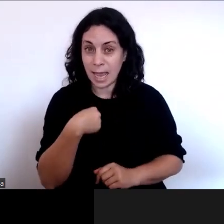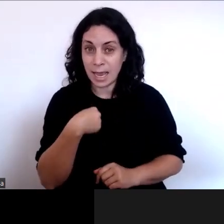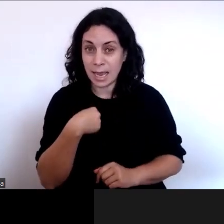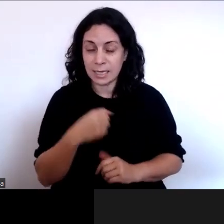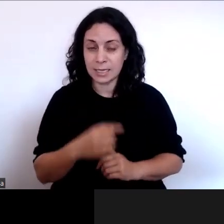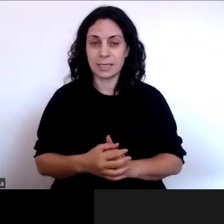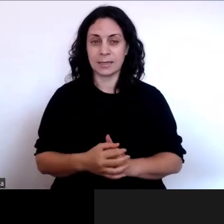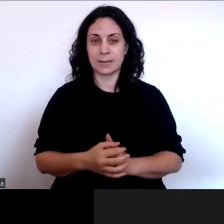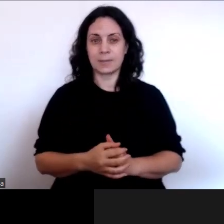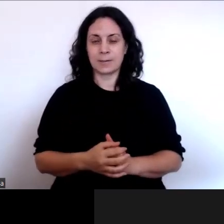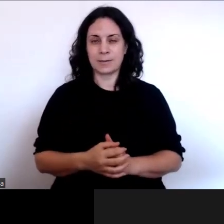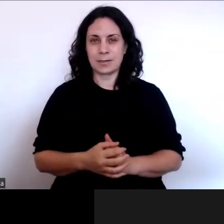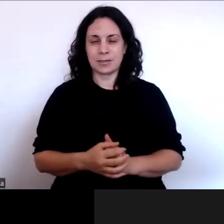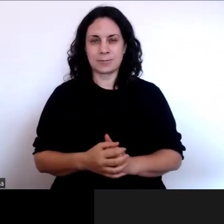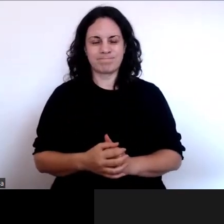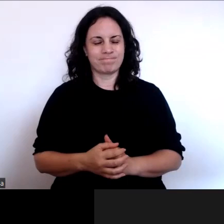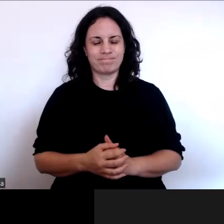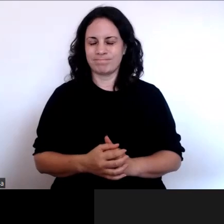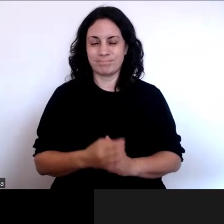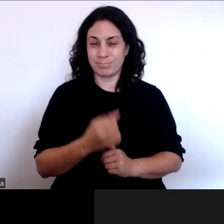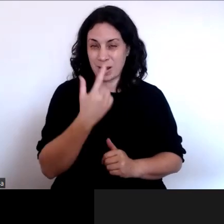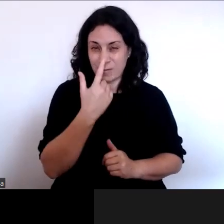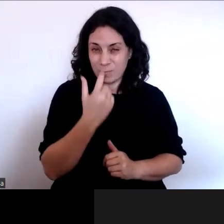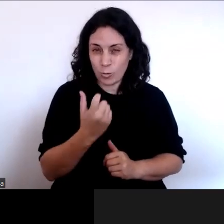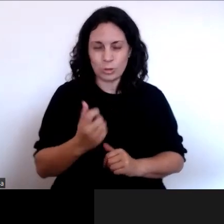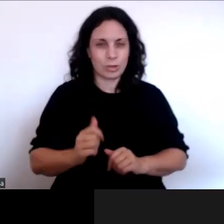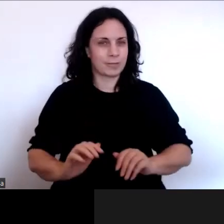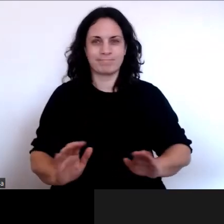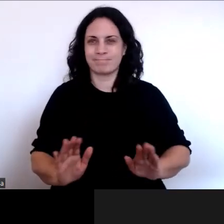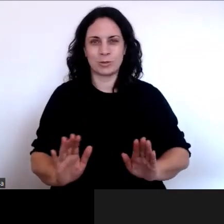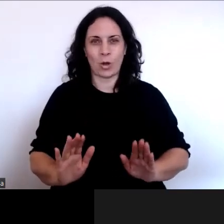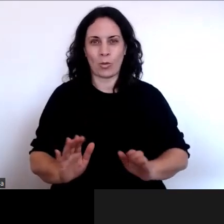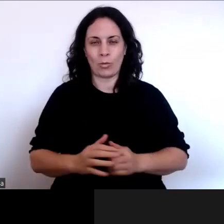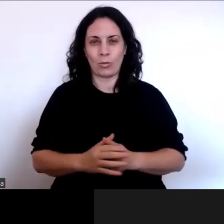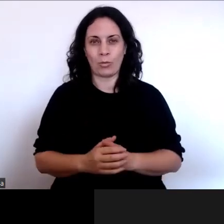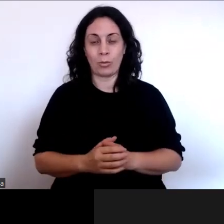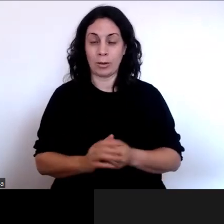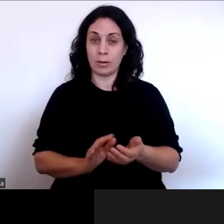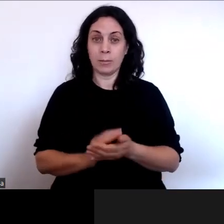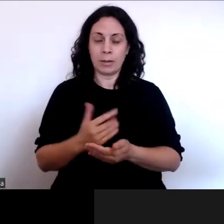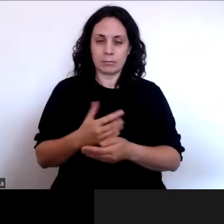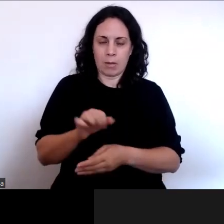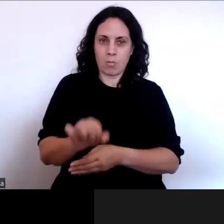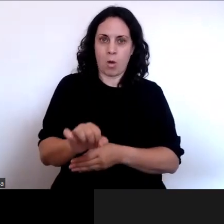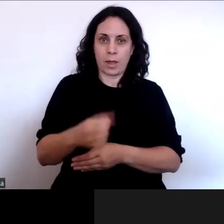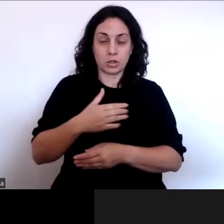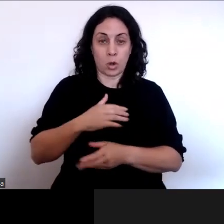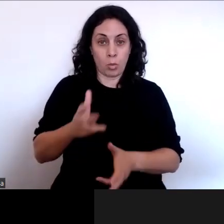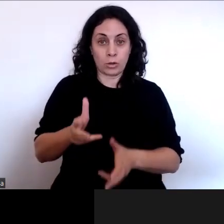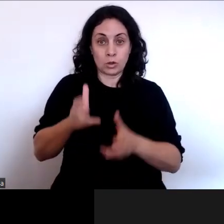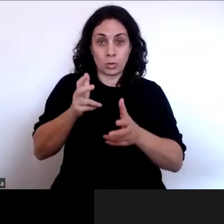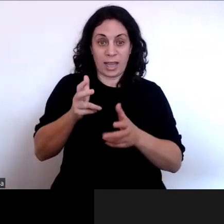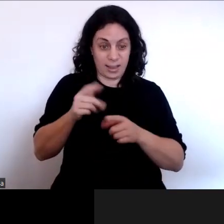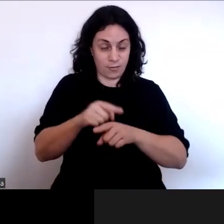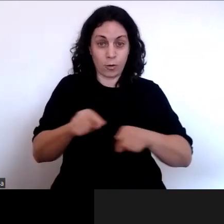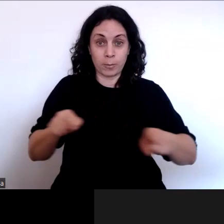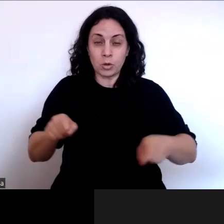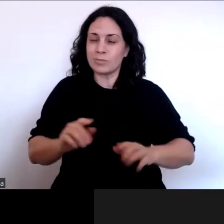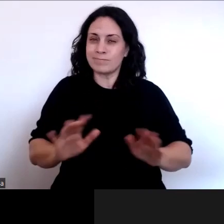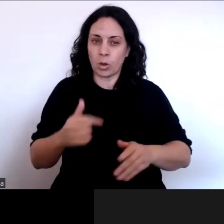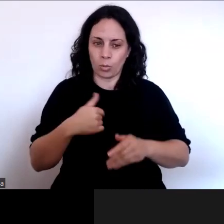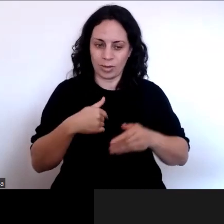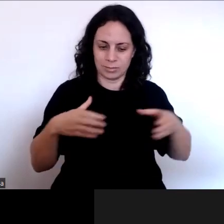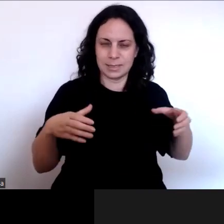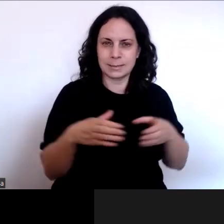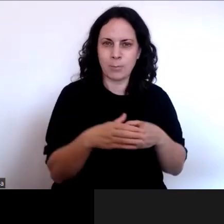Unfortunately, no, it's not that we don't want to hear from people. It's that we're a very small team trying to